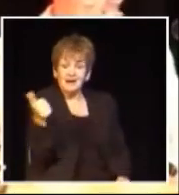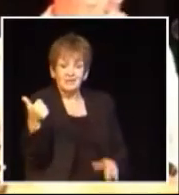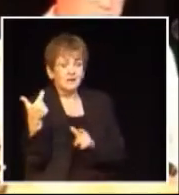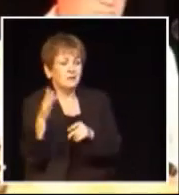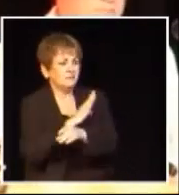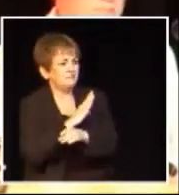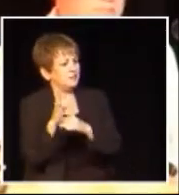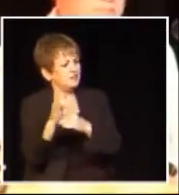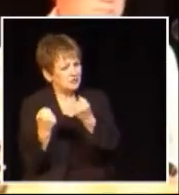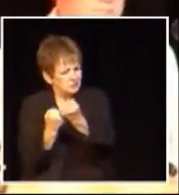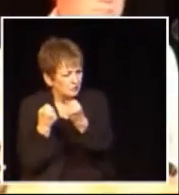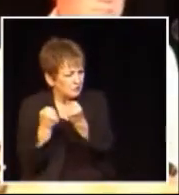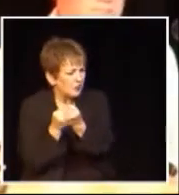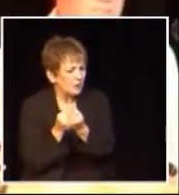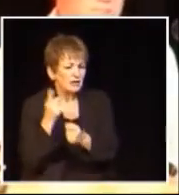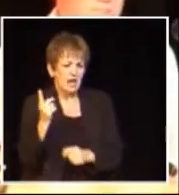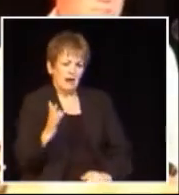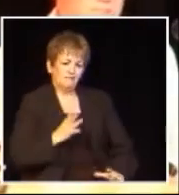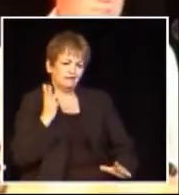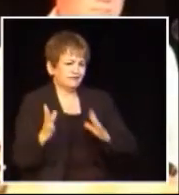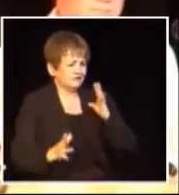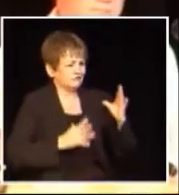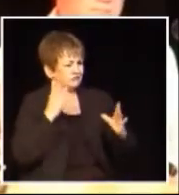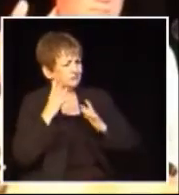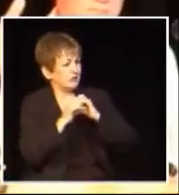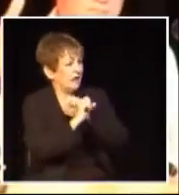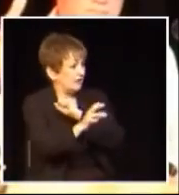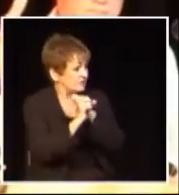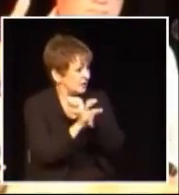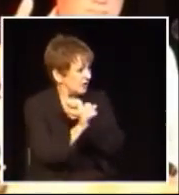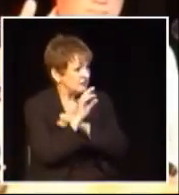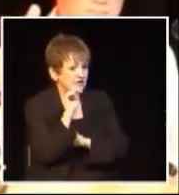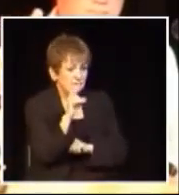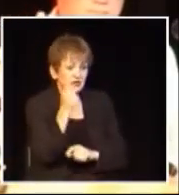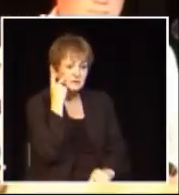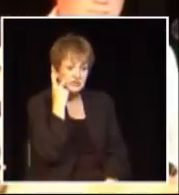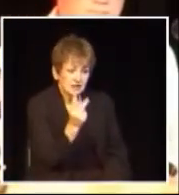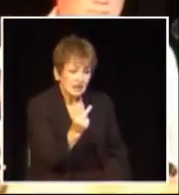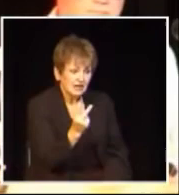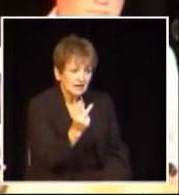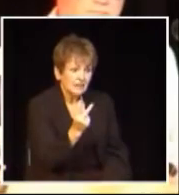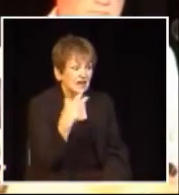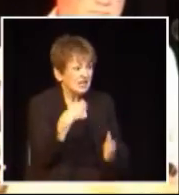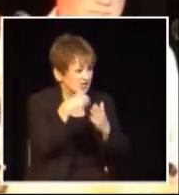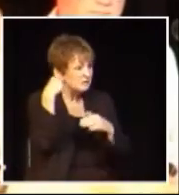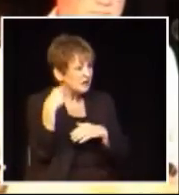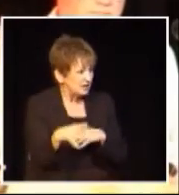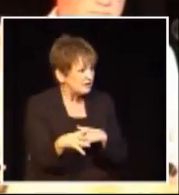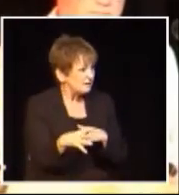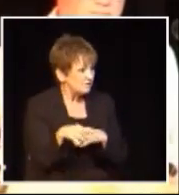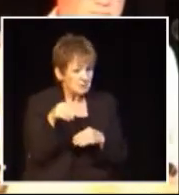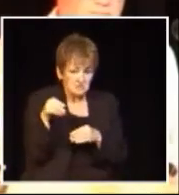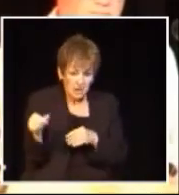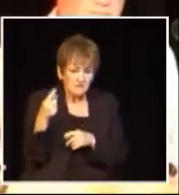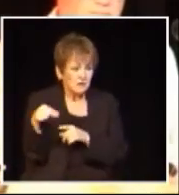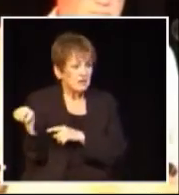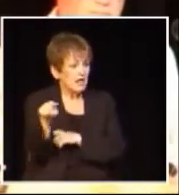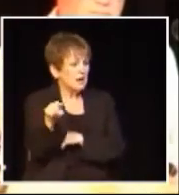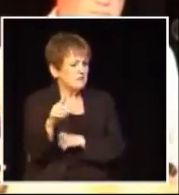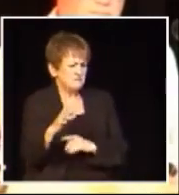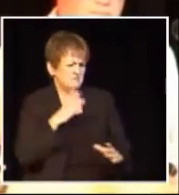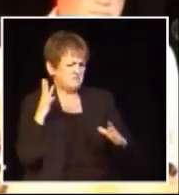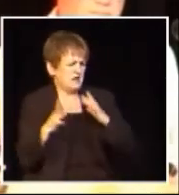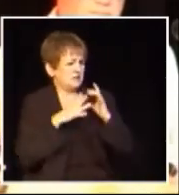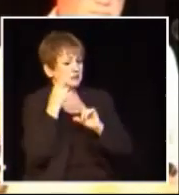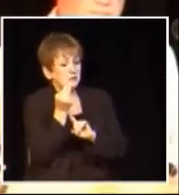the business the big corporate sector helping out there you've seen the glitzy ads on television hey they cost